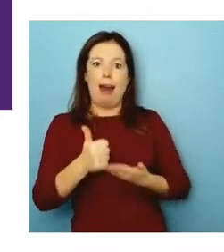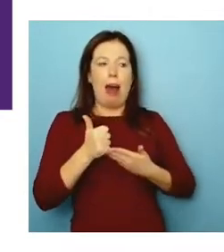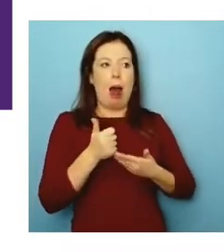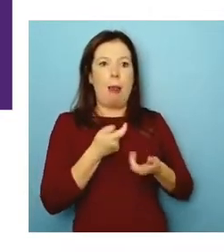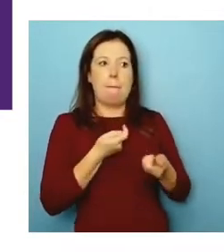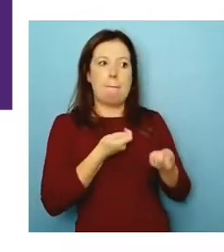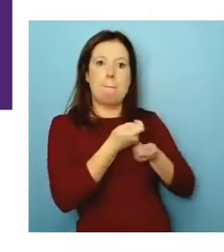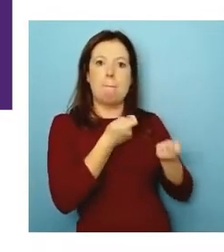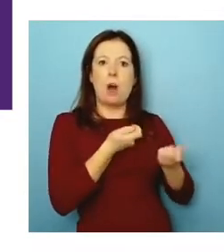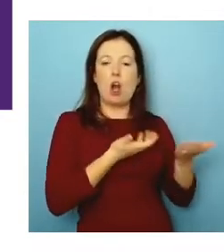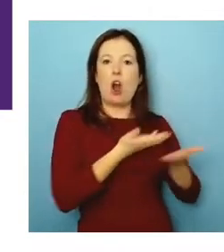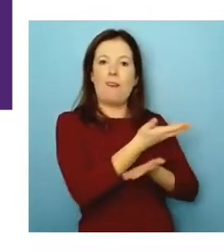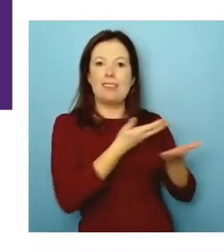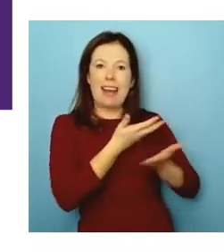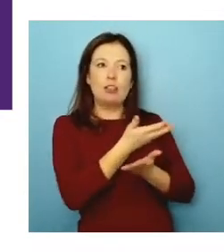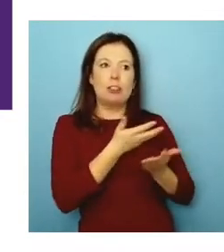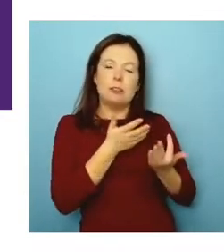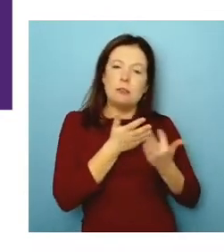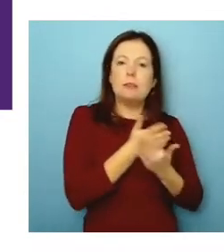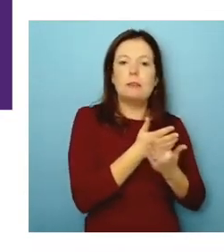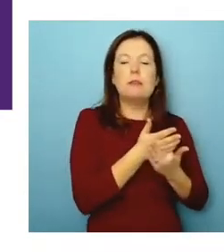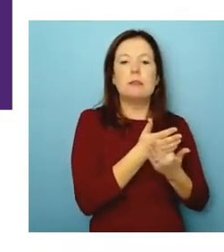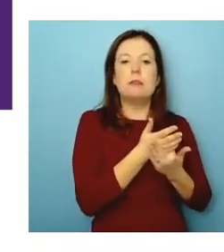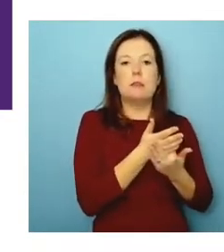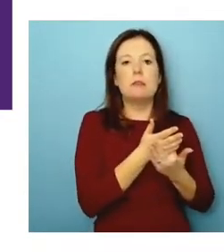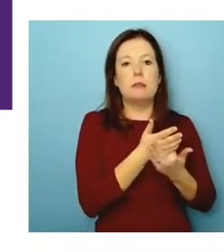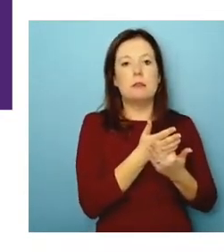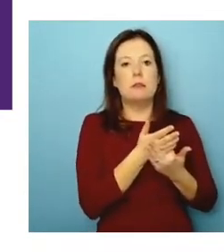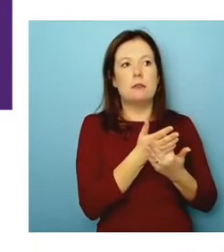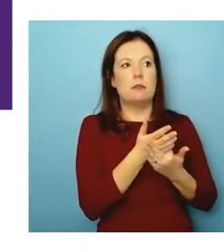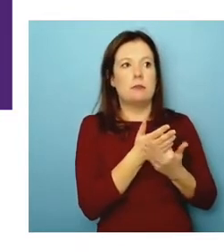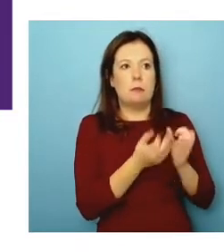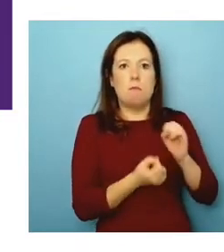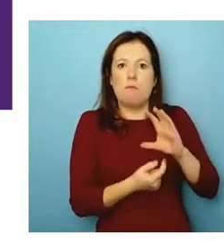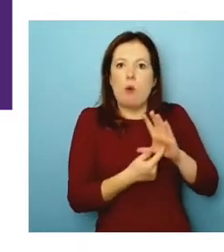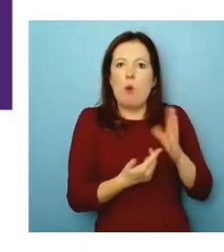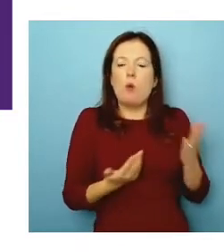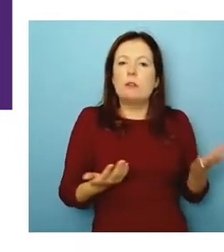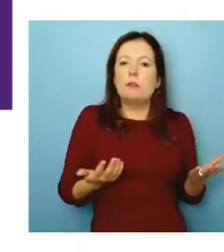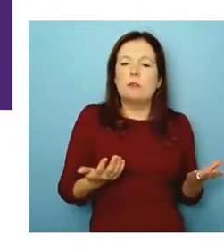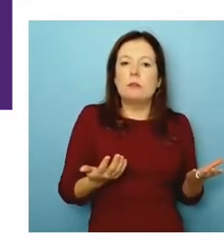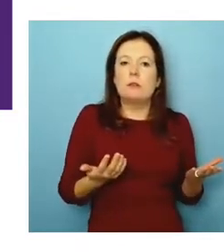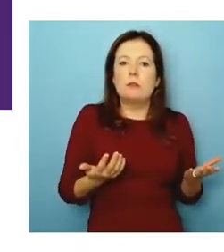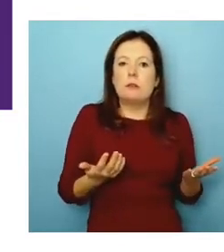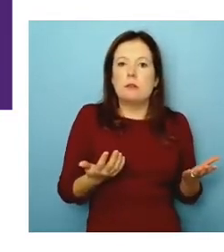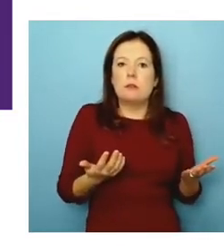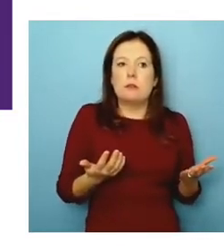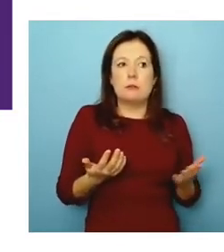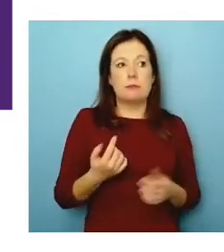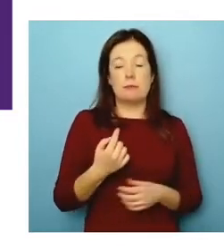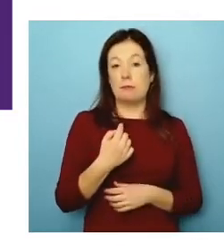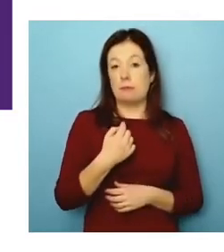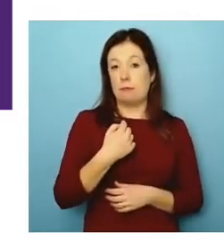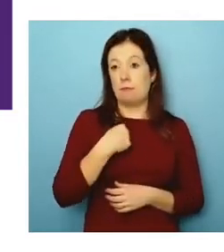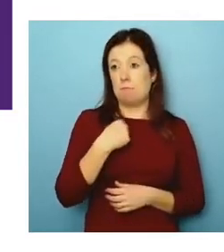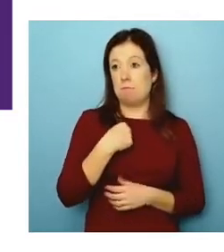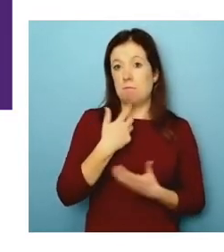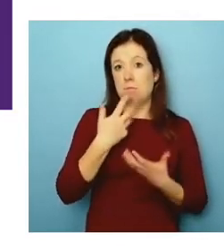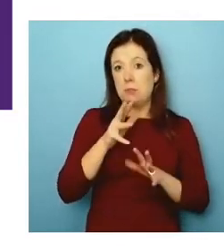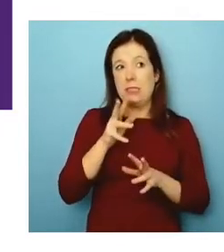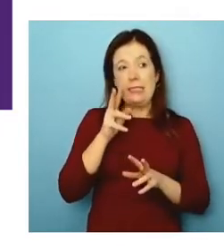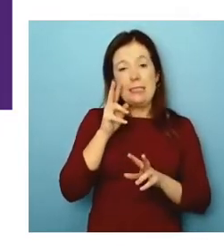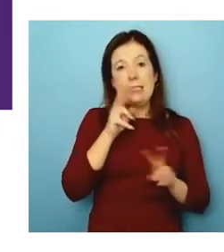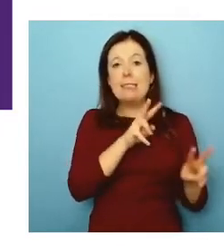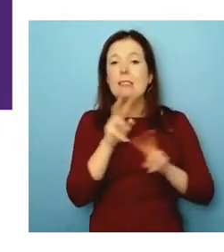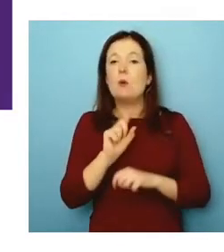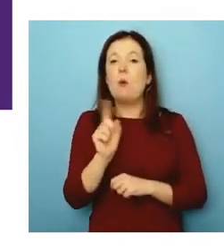to the conversation has been really important. And one of the things I see happening now is actually being able